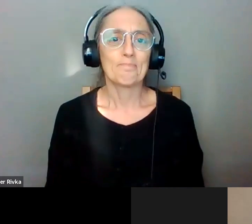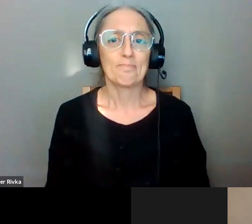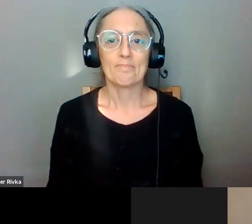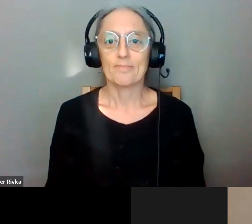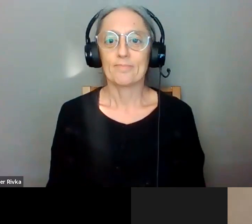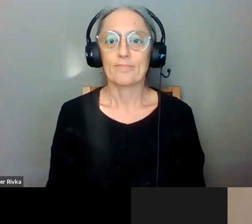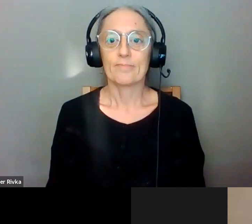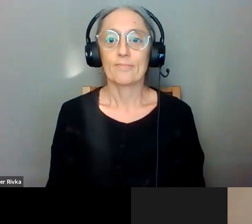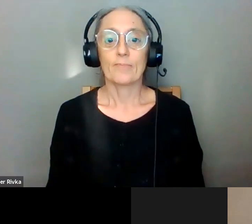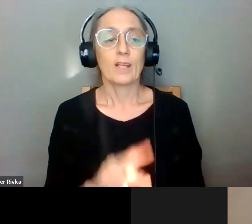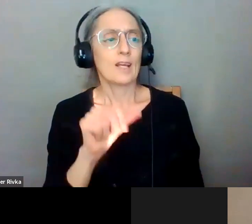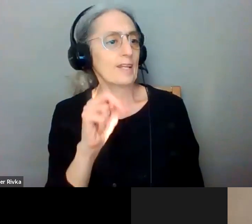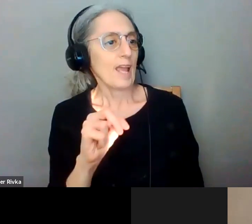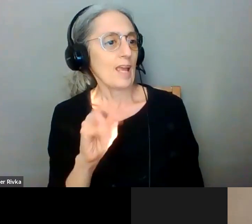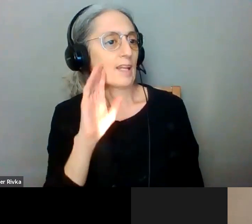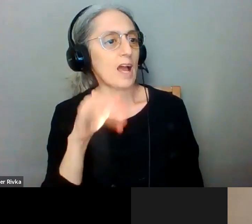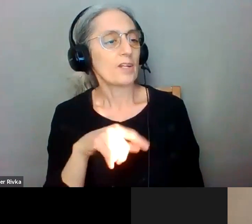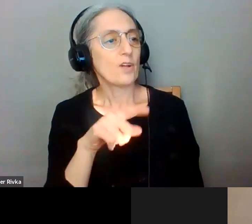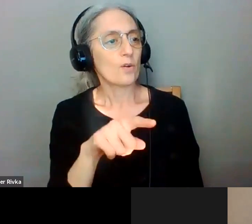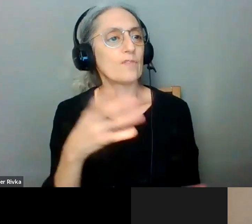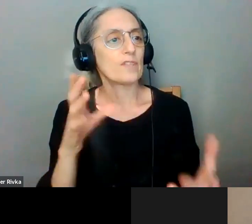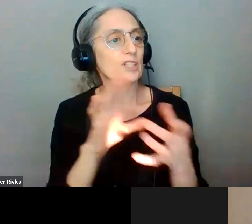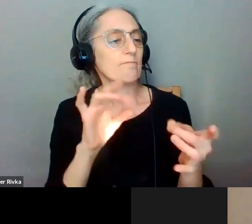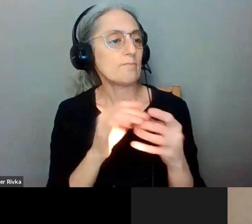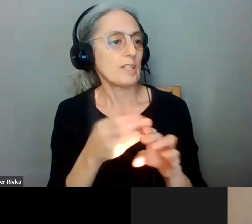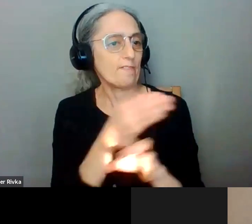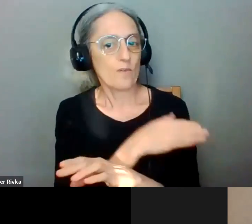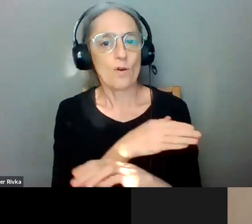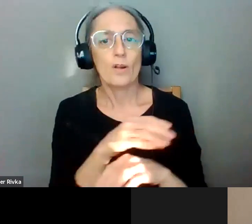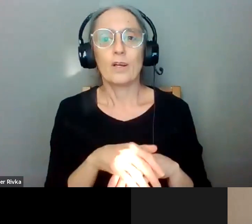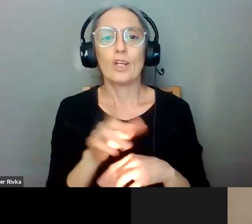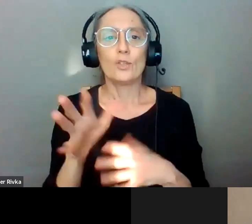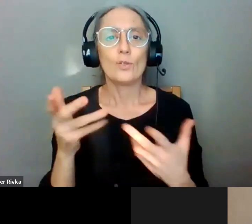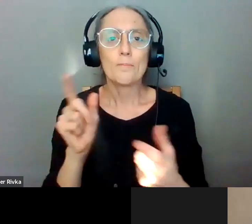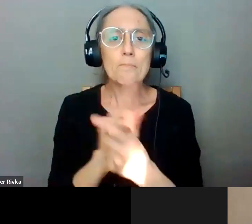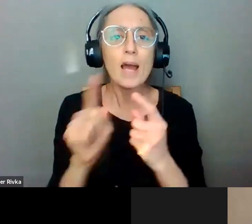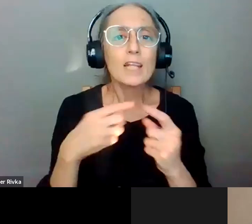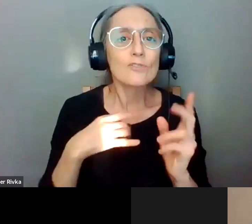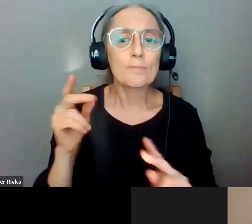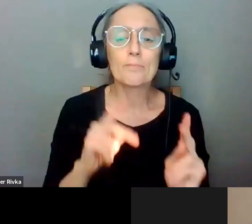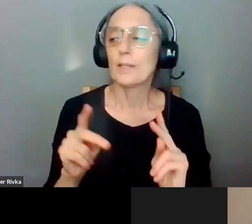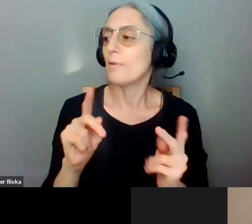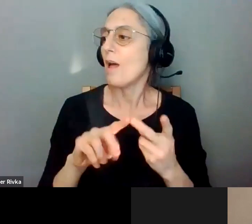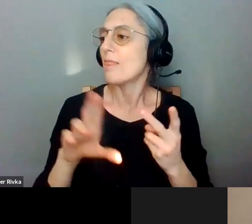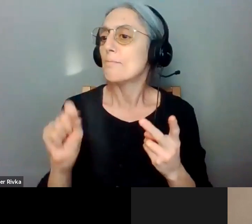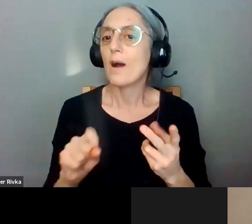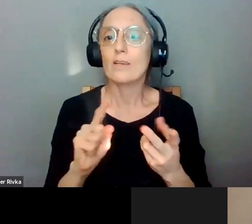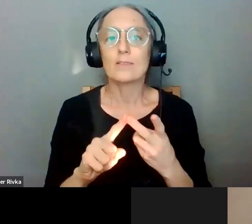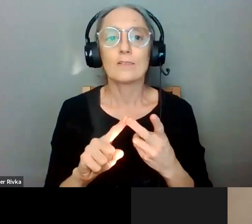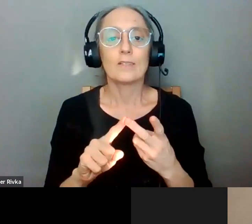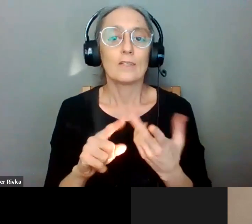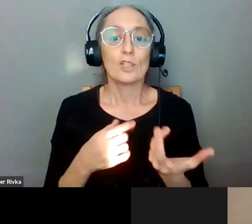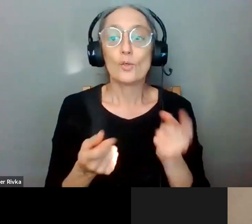and ken i know you've talked before that you've uh you've met interesting people on the bus you've met people that you would never have met